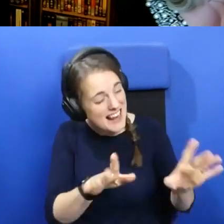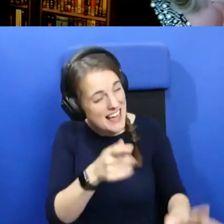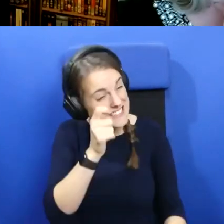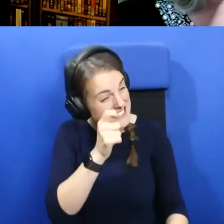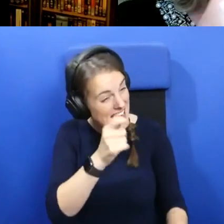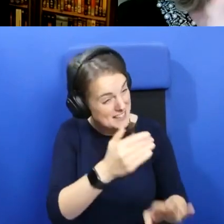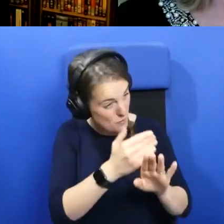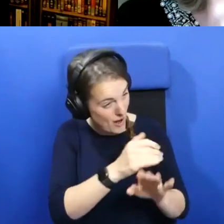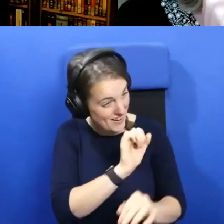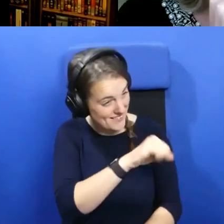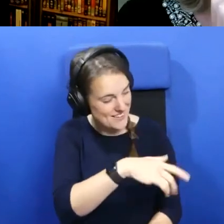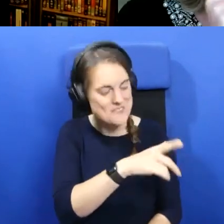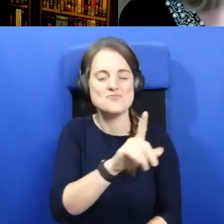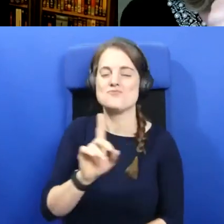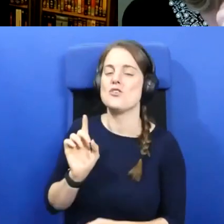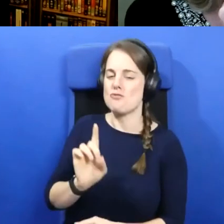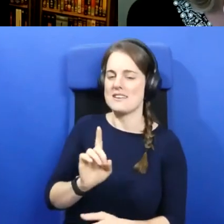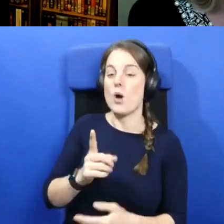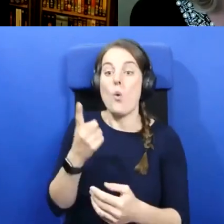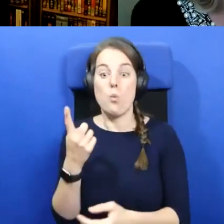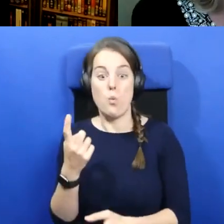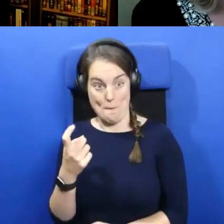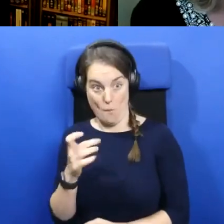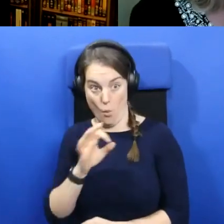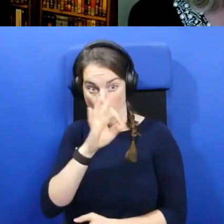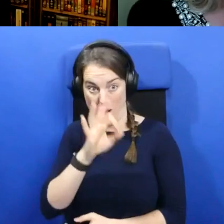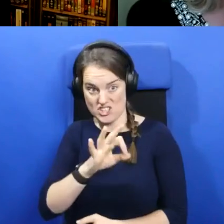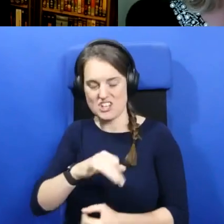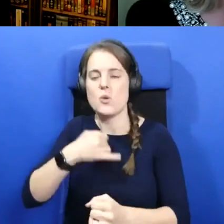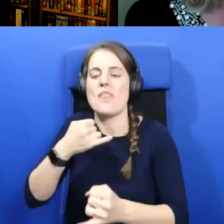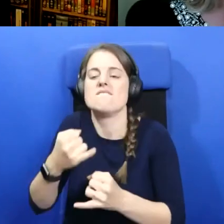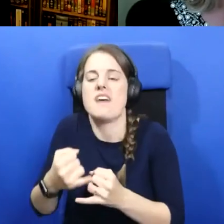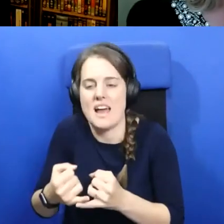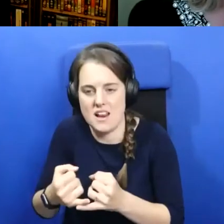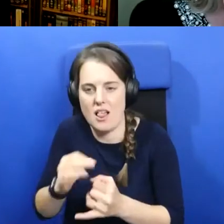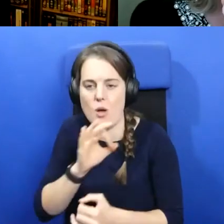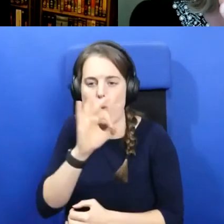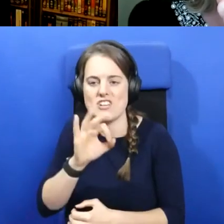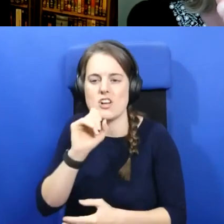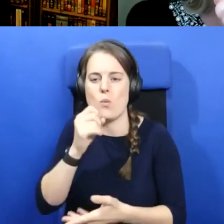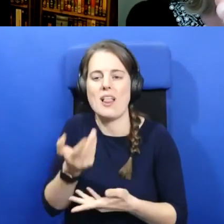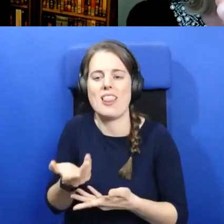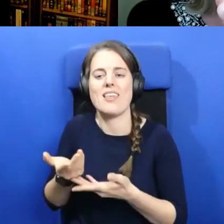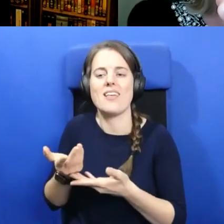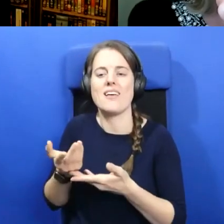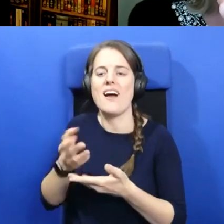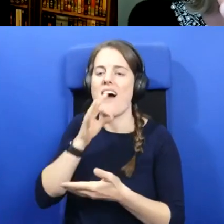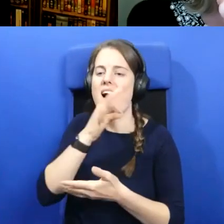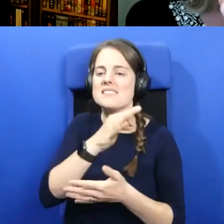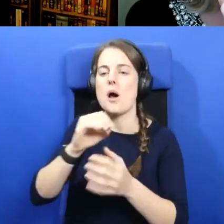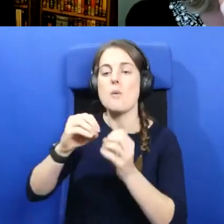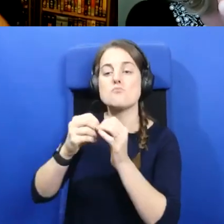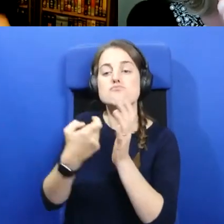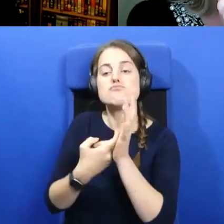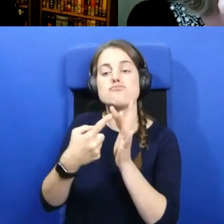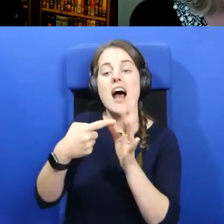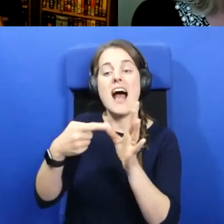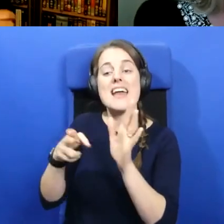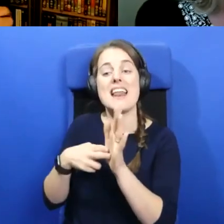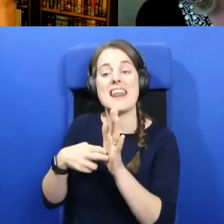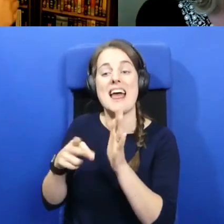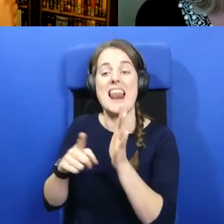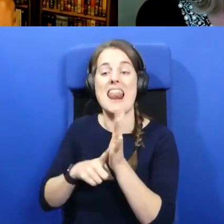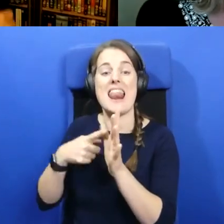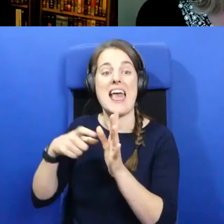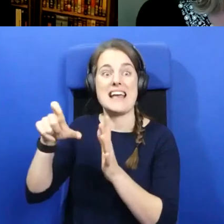there's one more that I'm going to give the final question to Brian Lacey, who we all know as such an expert